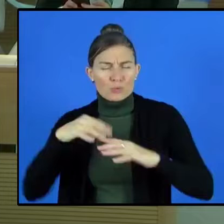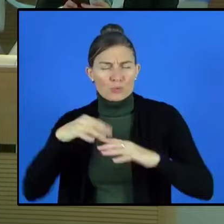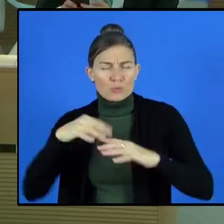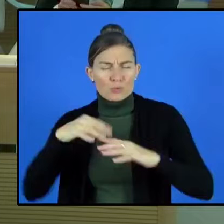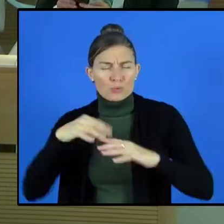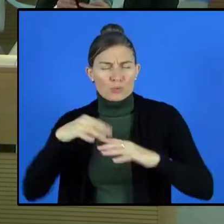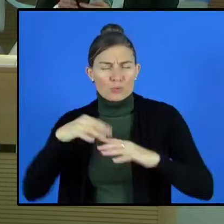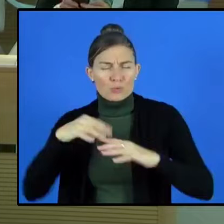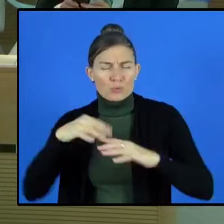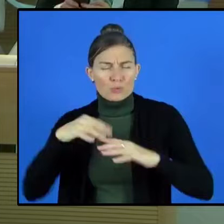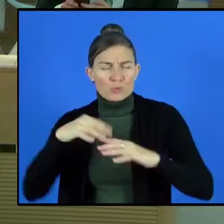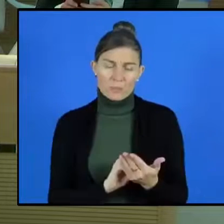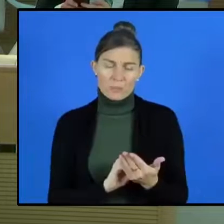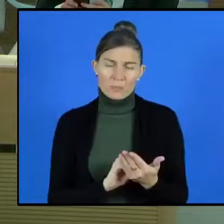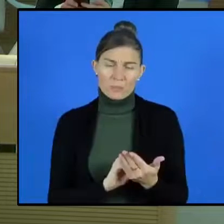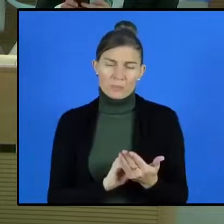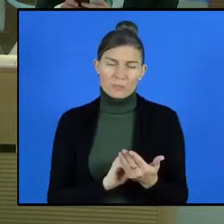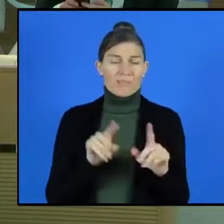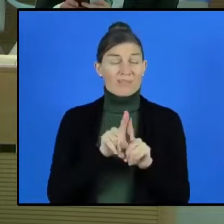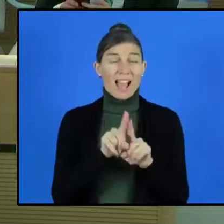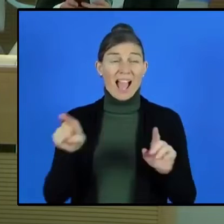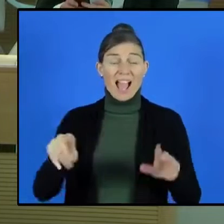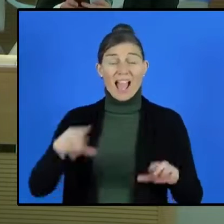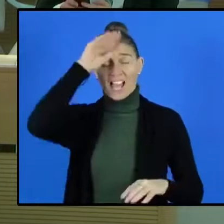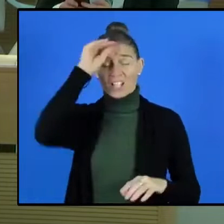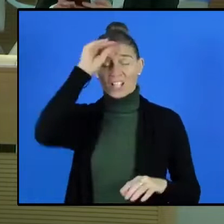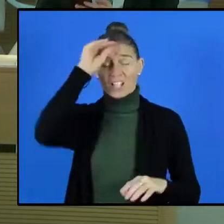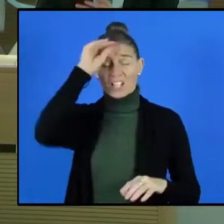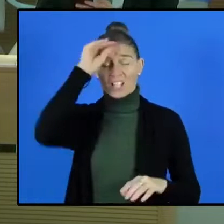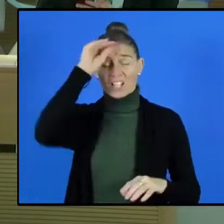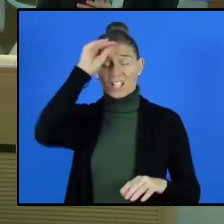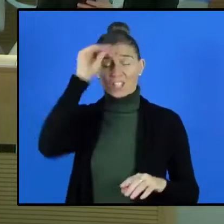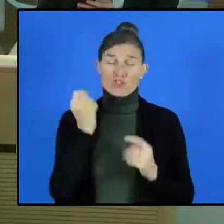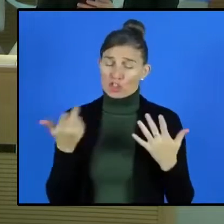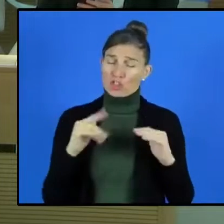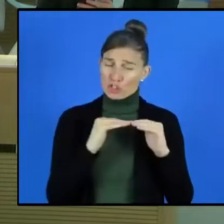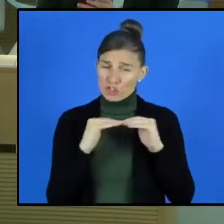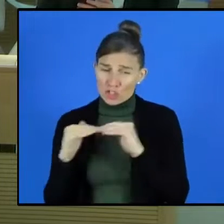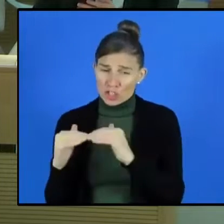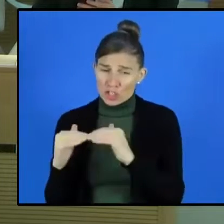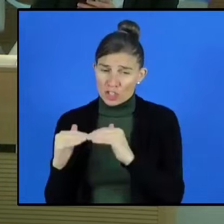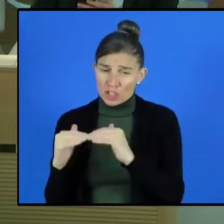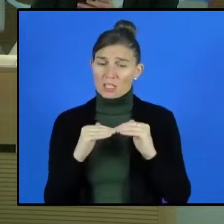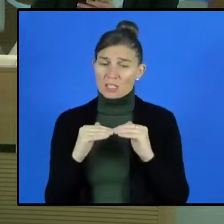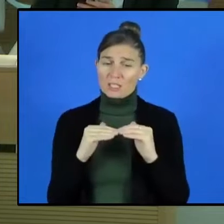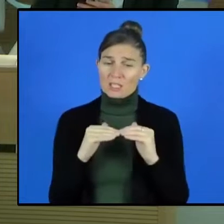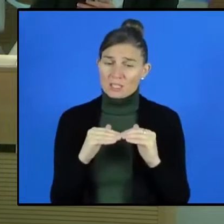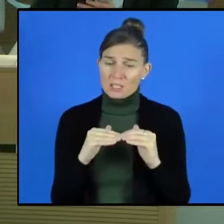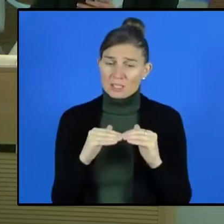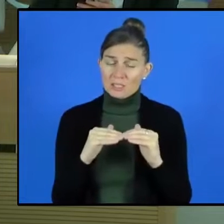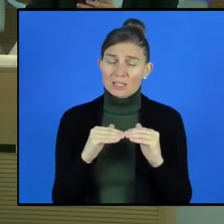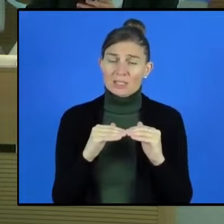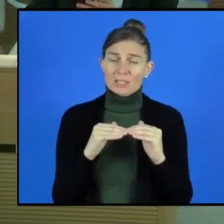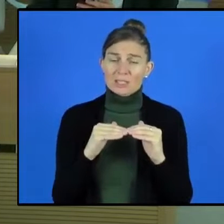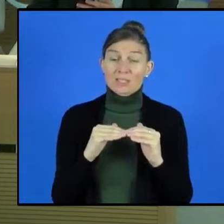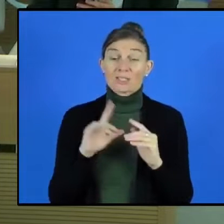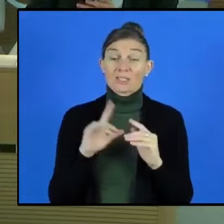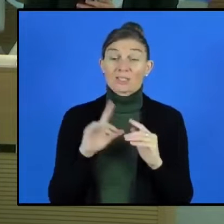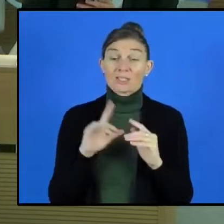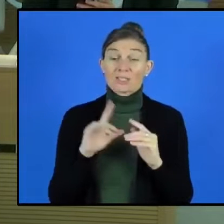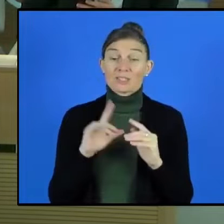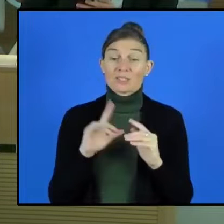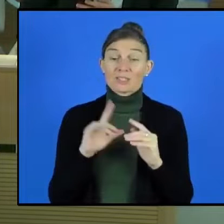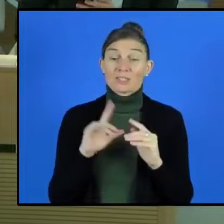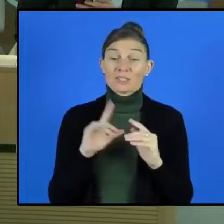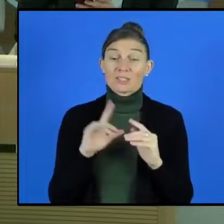justice. Later in September, Kailasa's report on media disinformation in India, which is a big problem, was